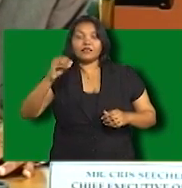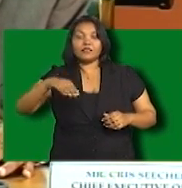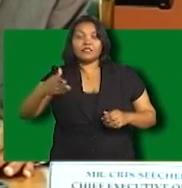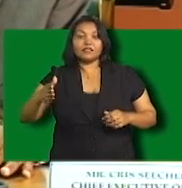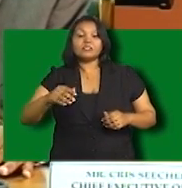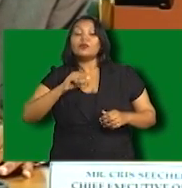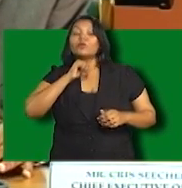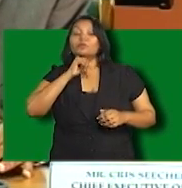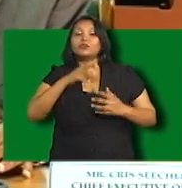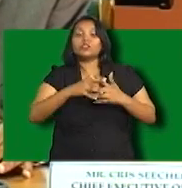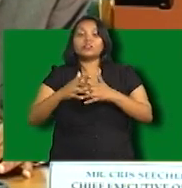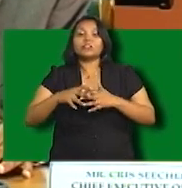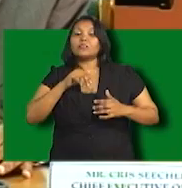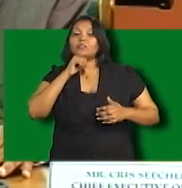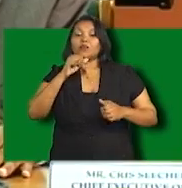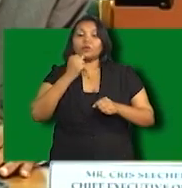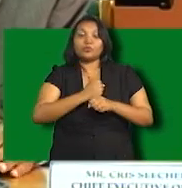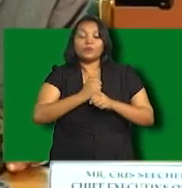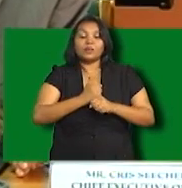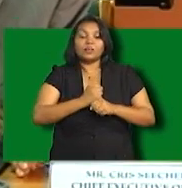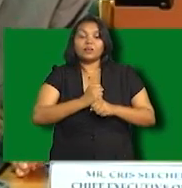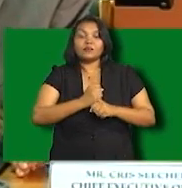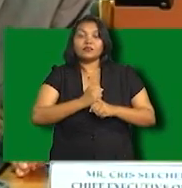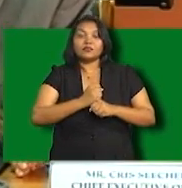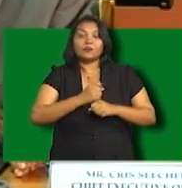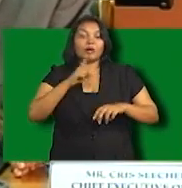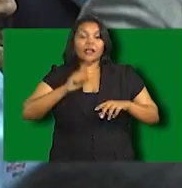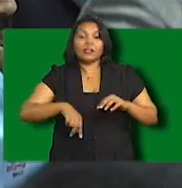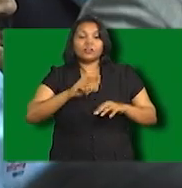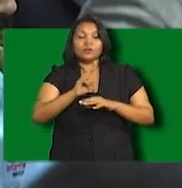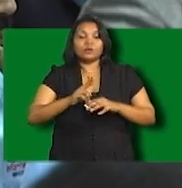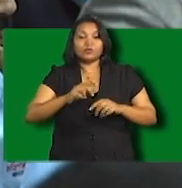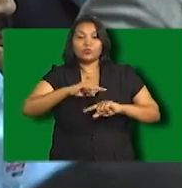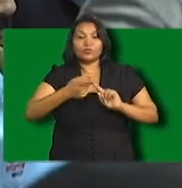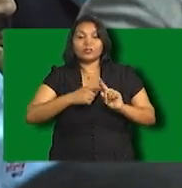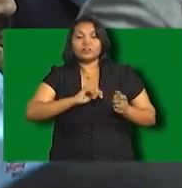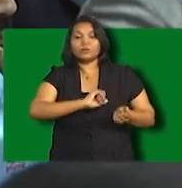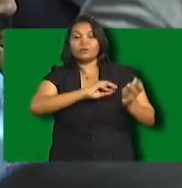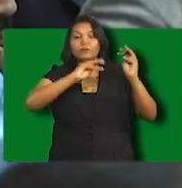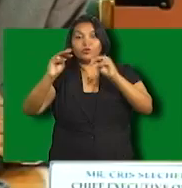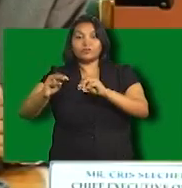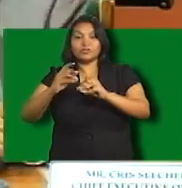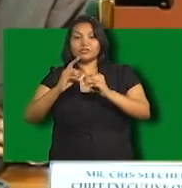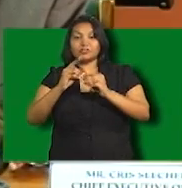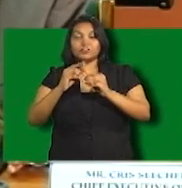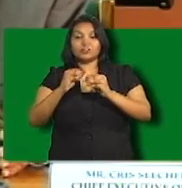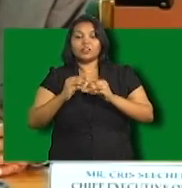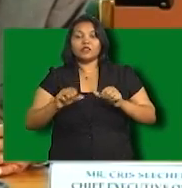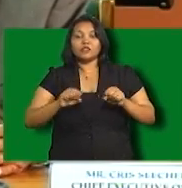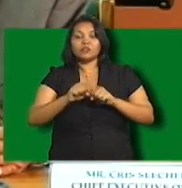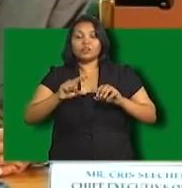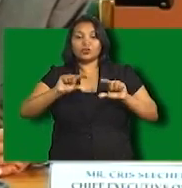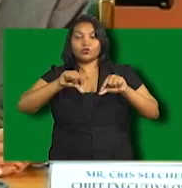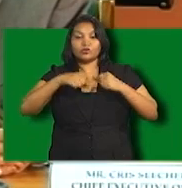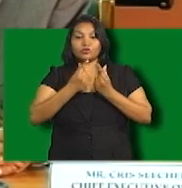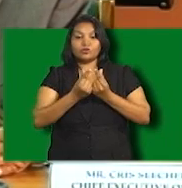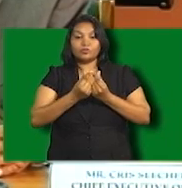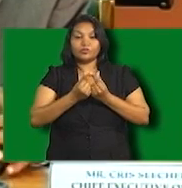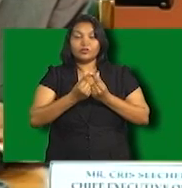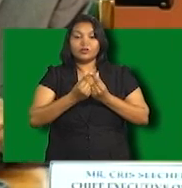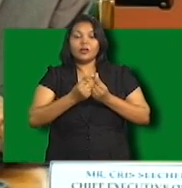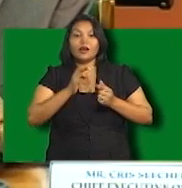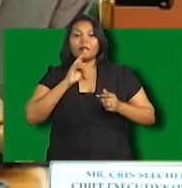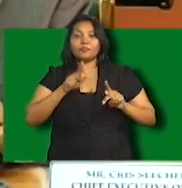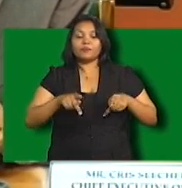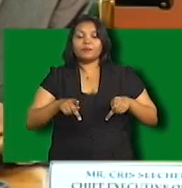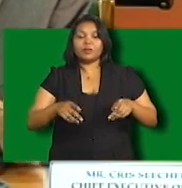television sets that will be made obsolete, so to speak. So the working group, the membership of the working group has been instructed in such